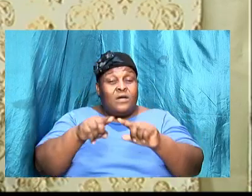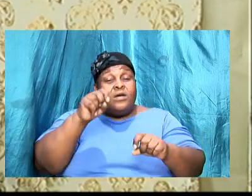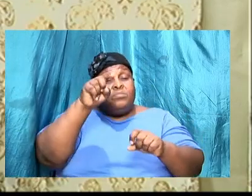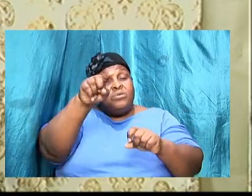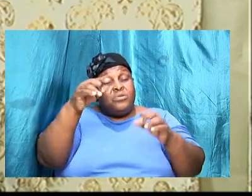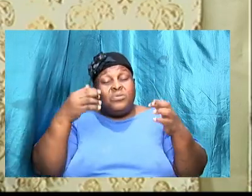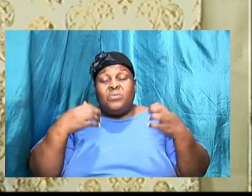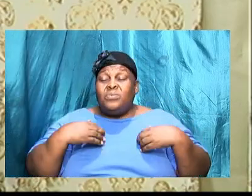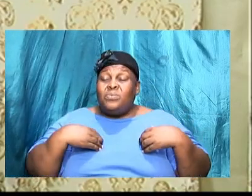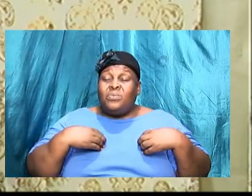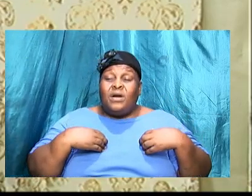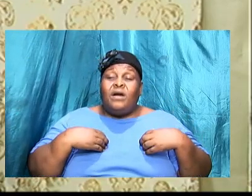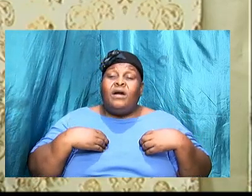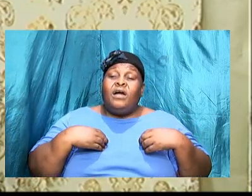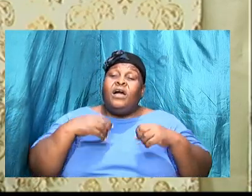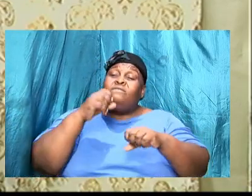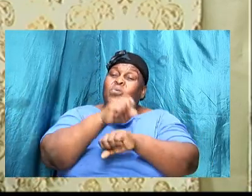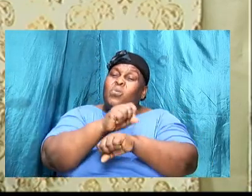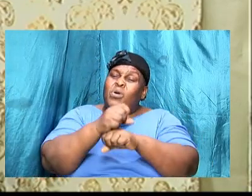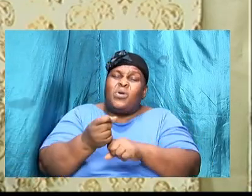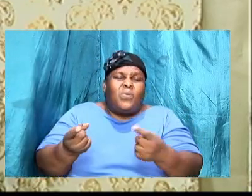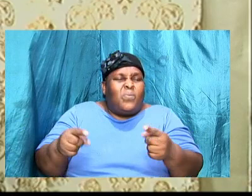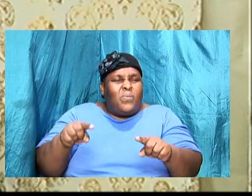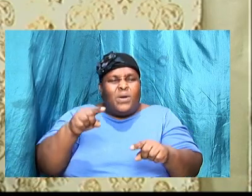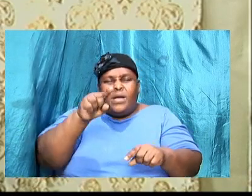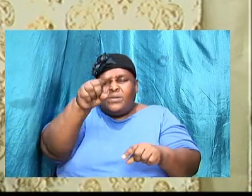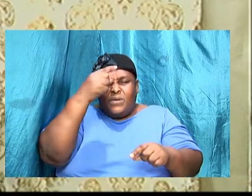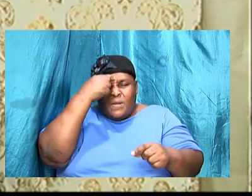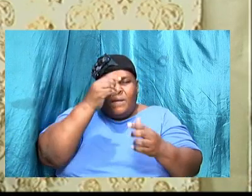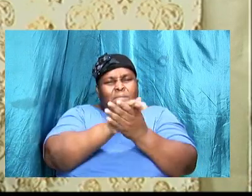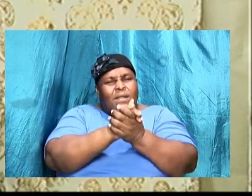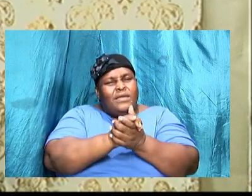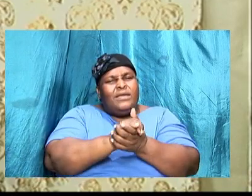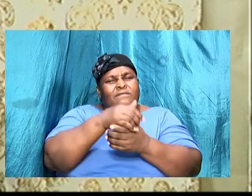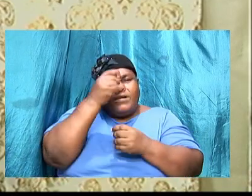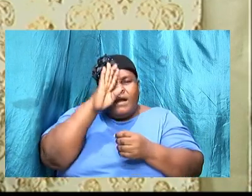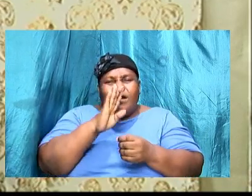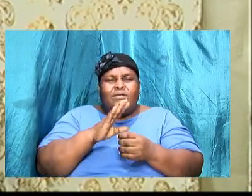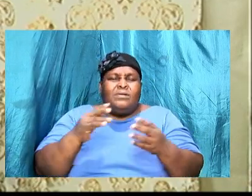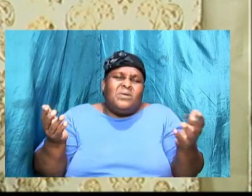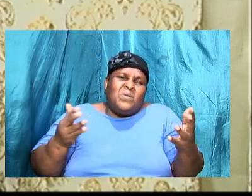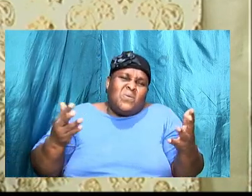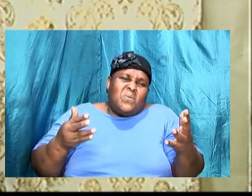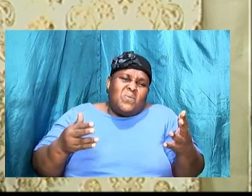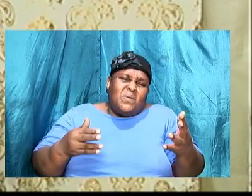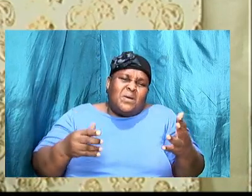works while you believe God so you are going to find out what is the deposit amount